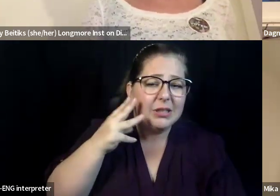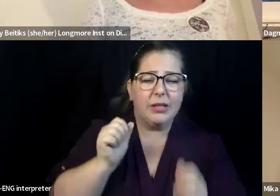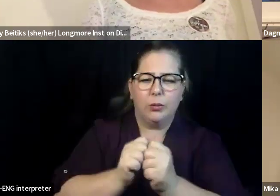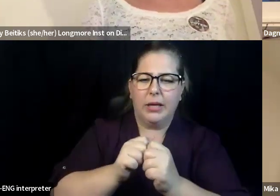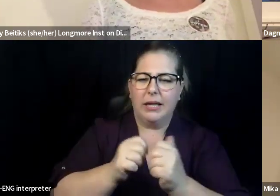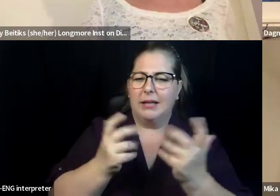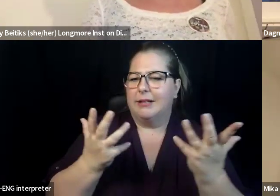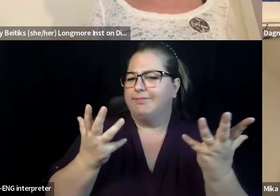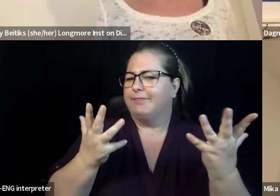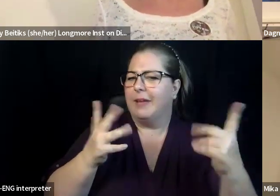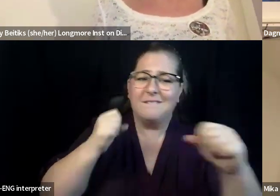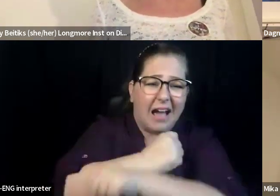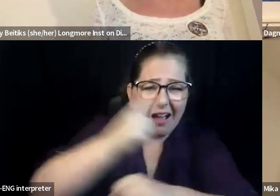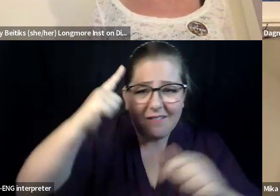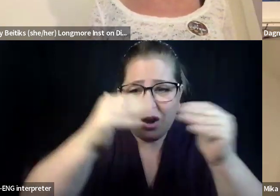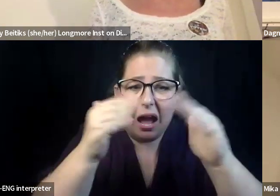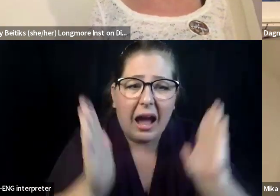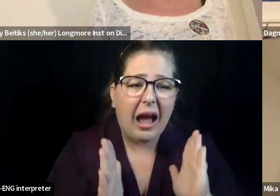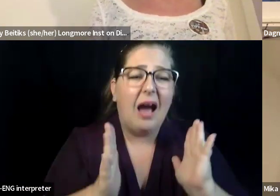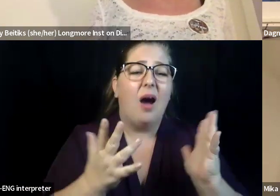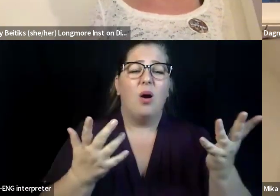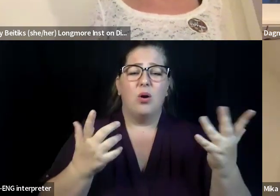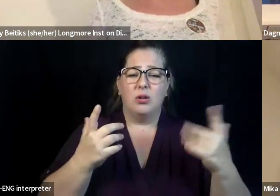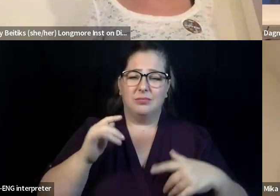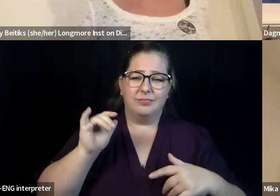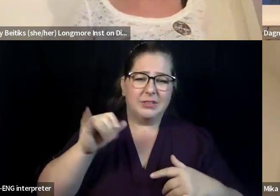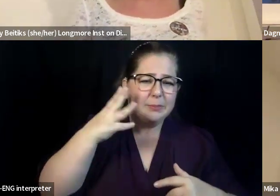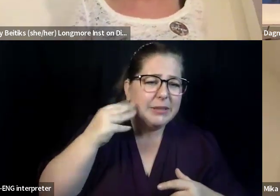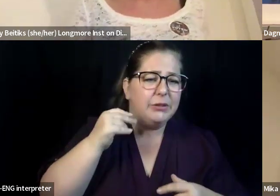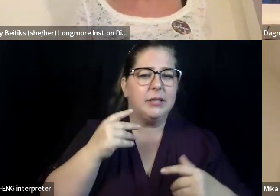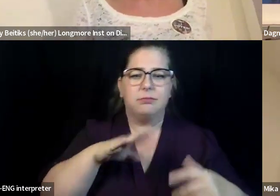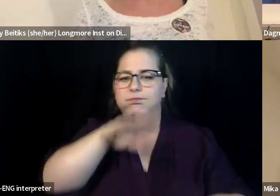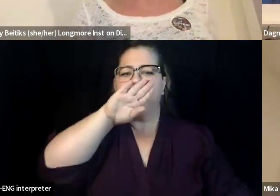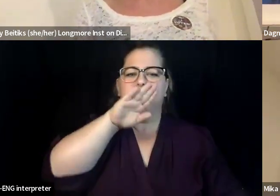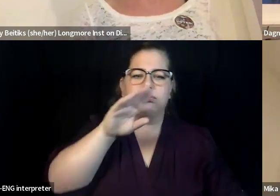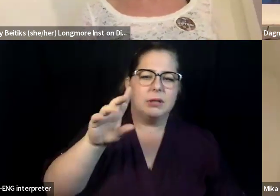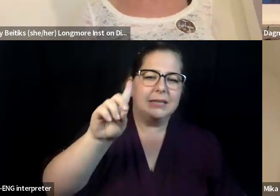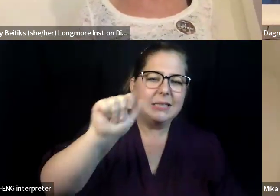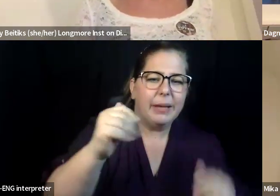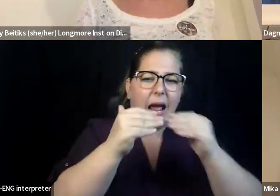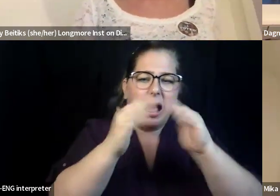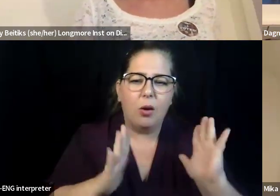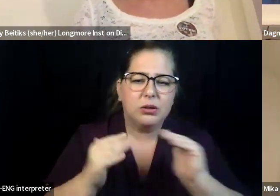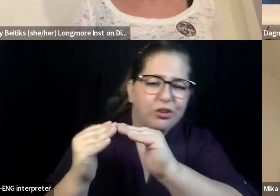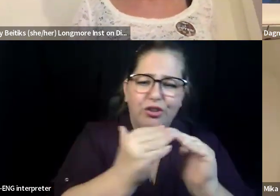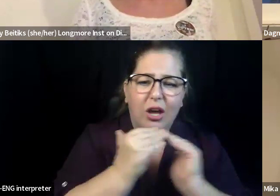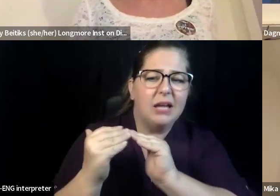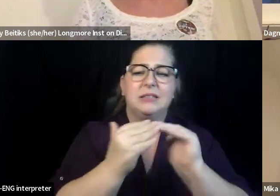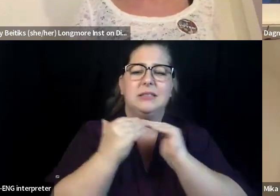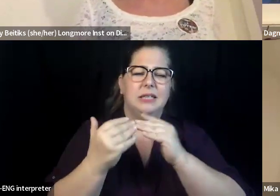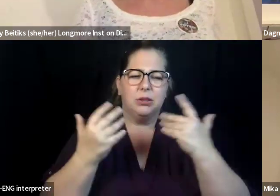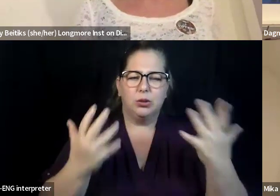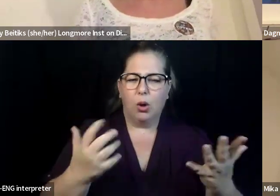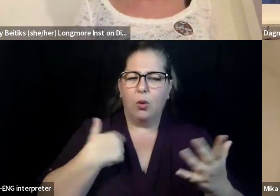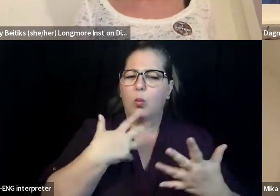the decisions in this cultural center and being in some leadership positions. It's very common that jobs are given in the disabled